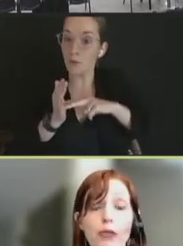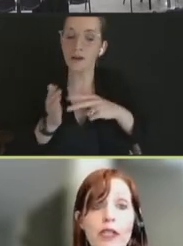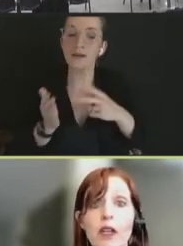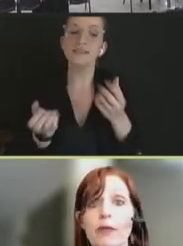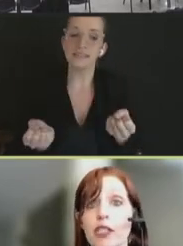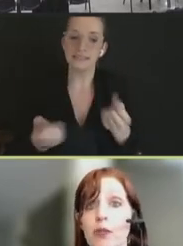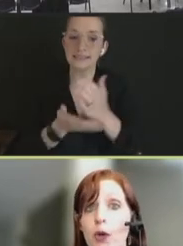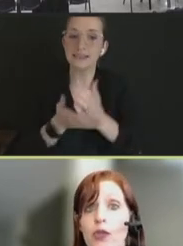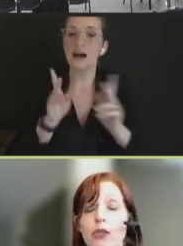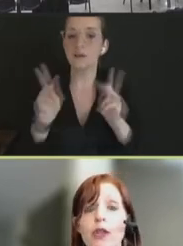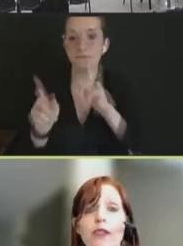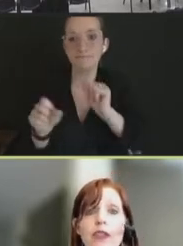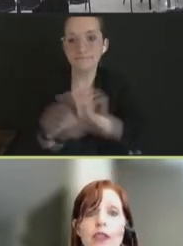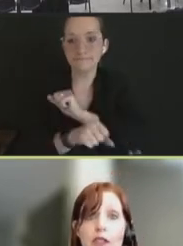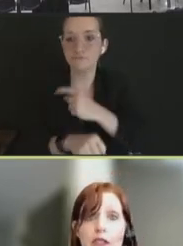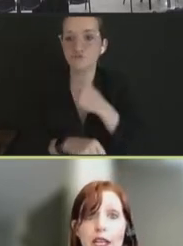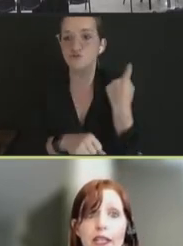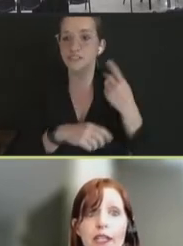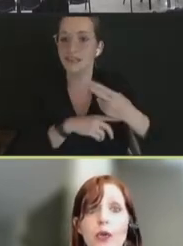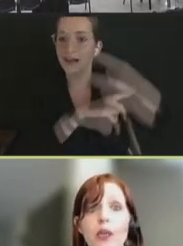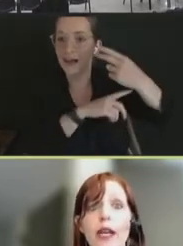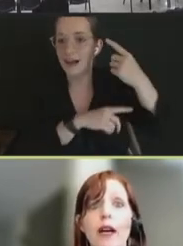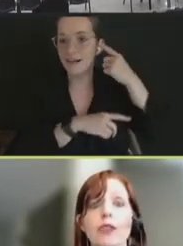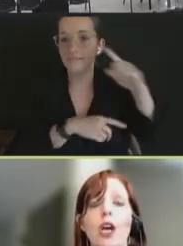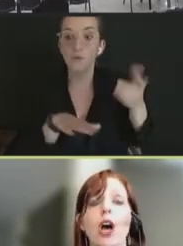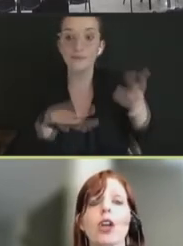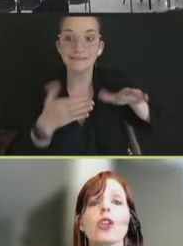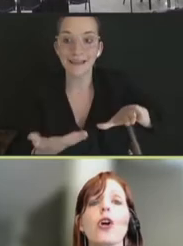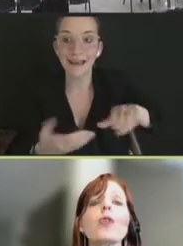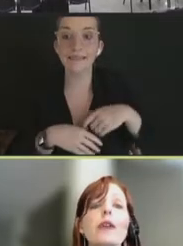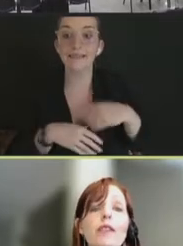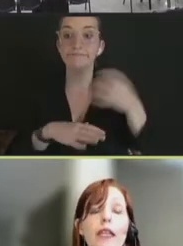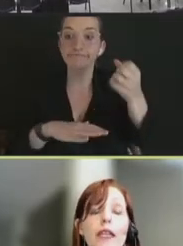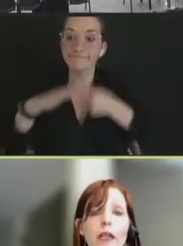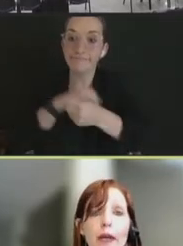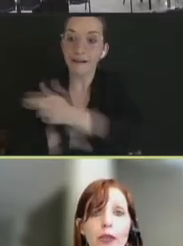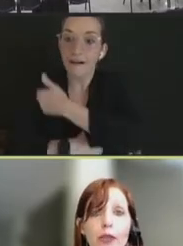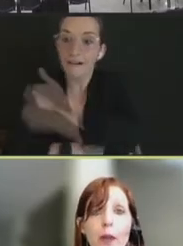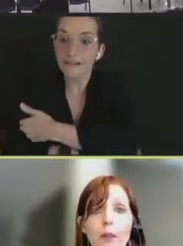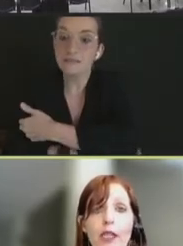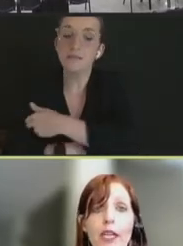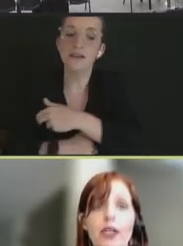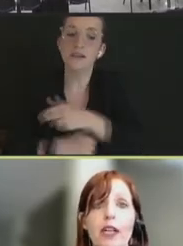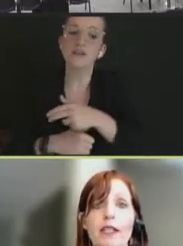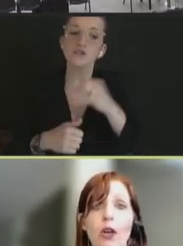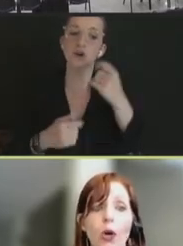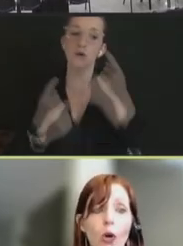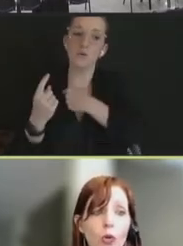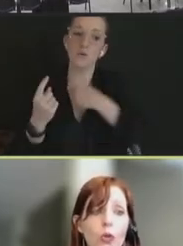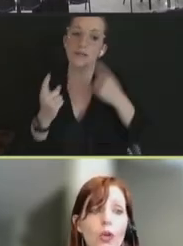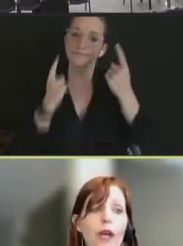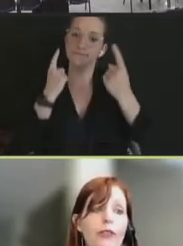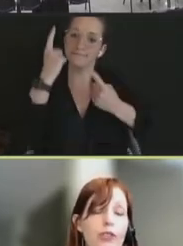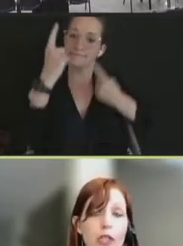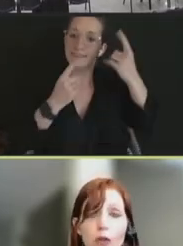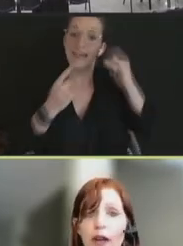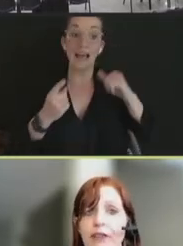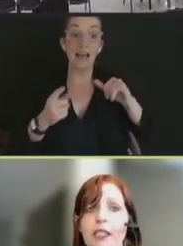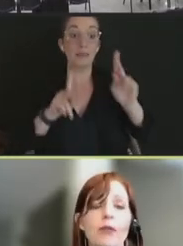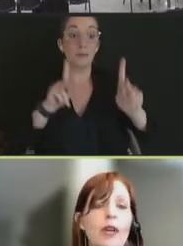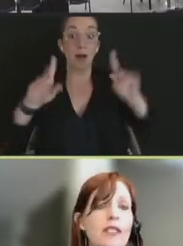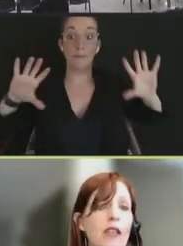risk of exposure, and that this is taken into account along with thinking about the population as a whole, either